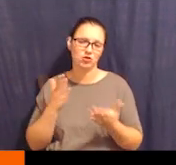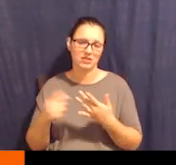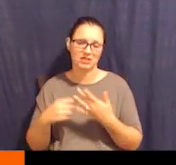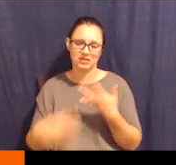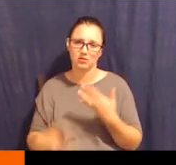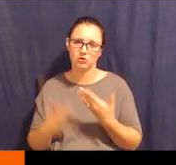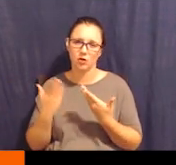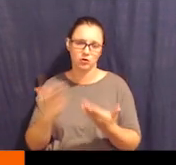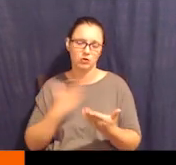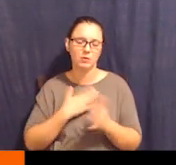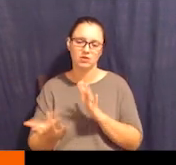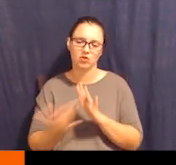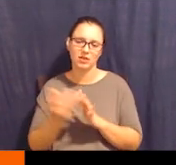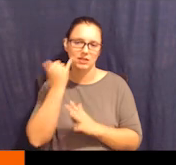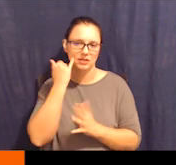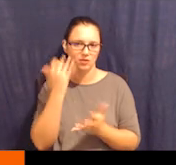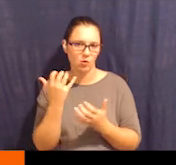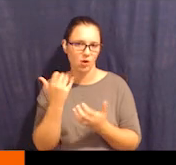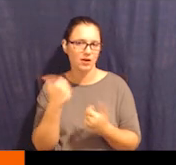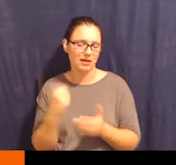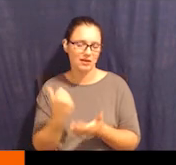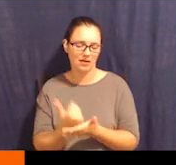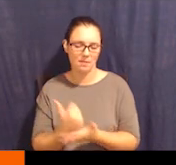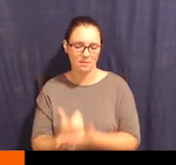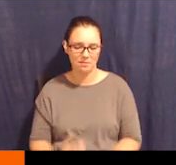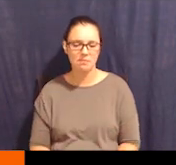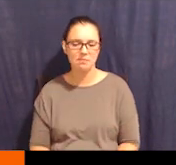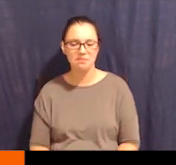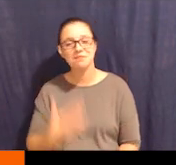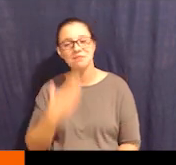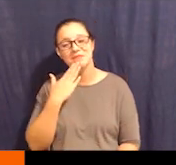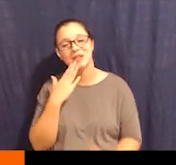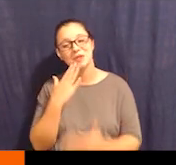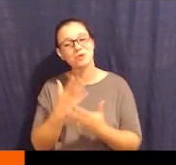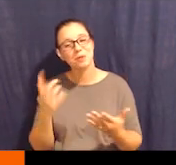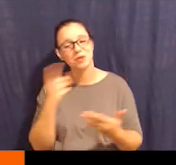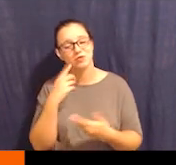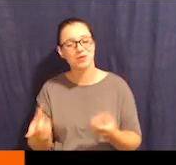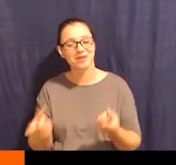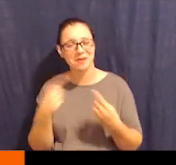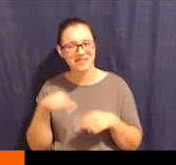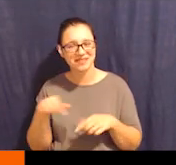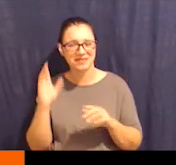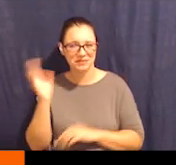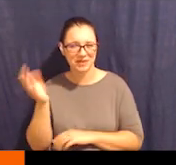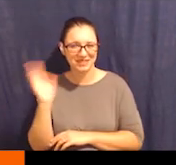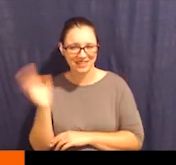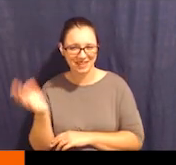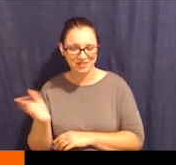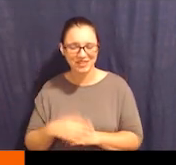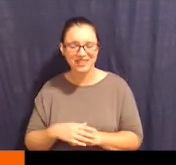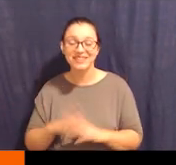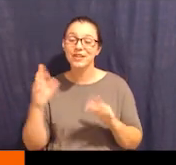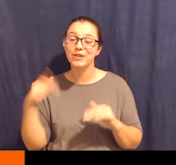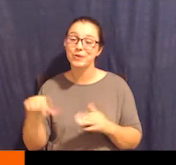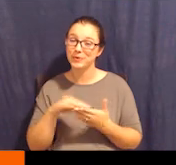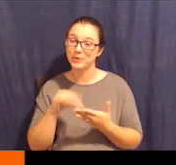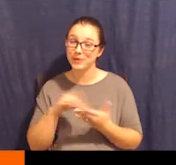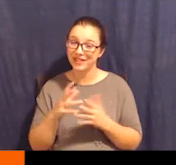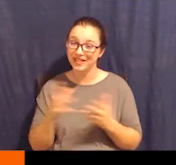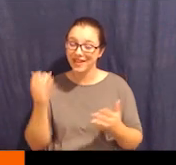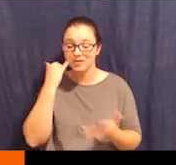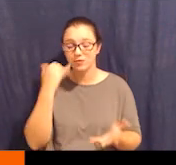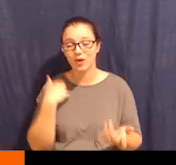Thank you so much for coming to this presentation. I hope you learned a lot. If you have questions, reach out. We are here for you. And